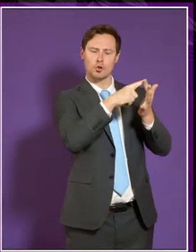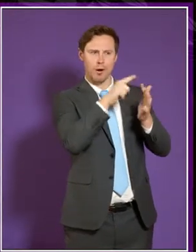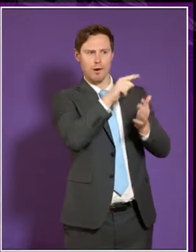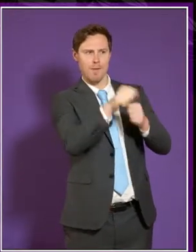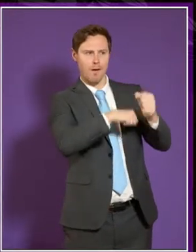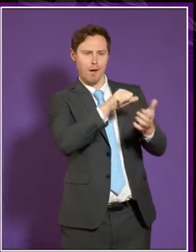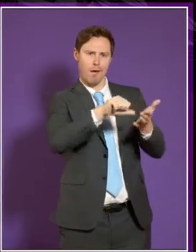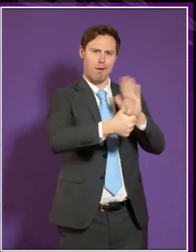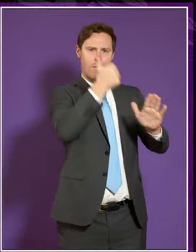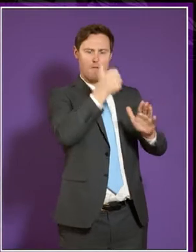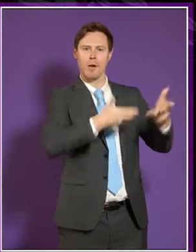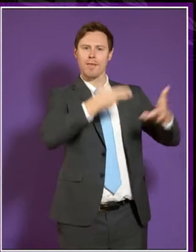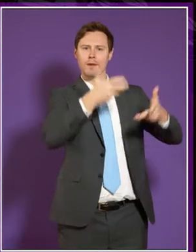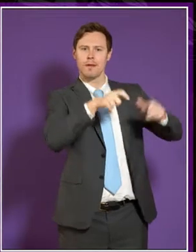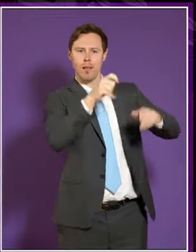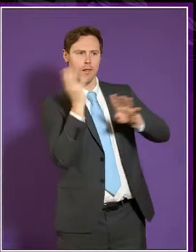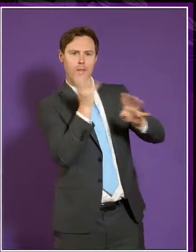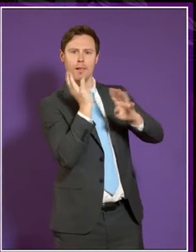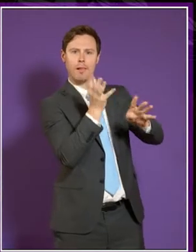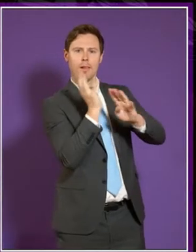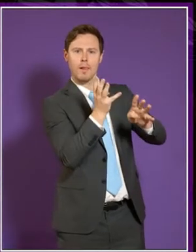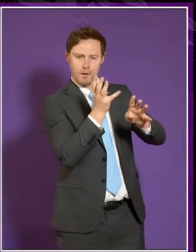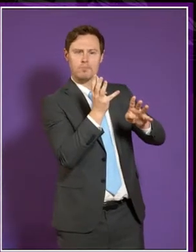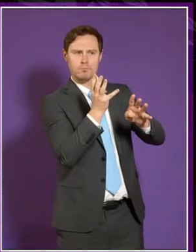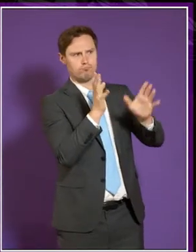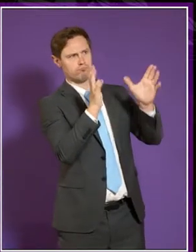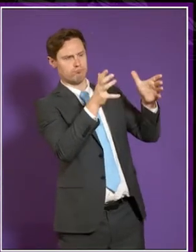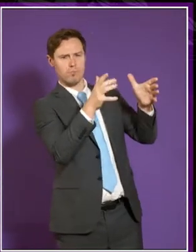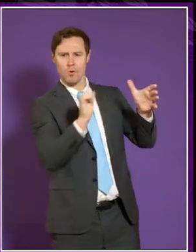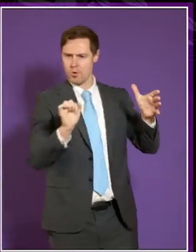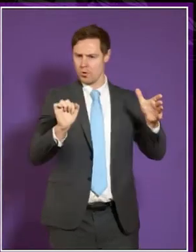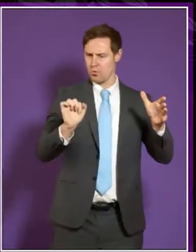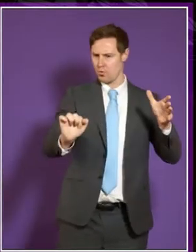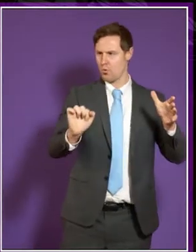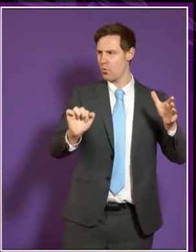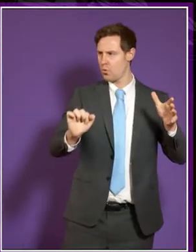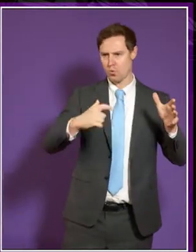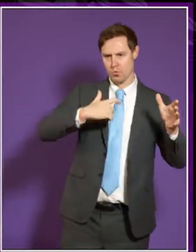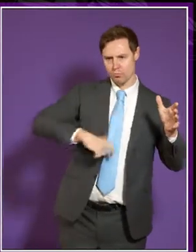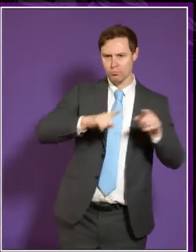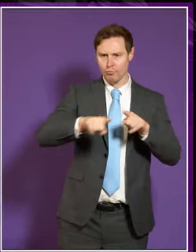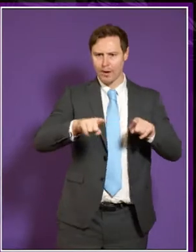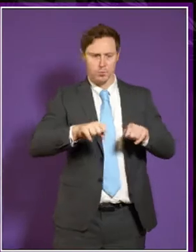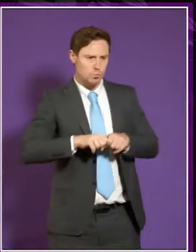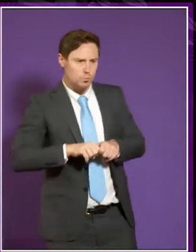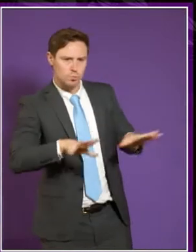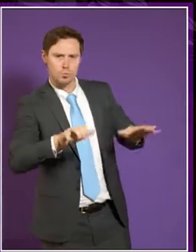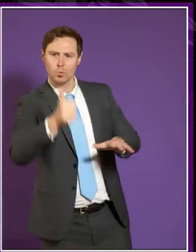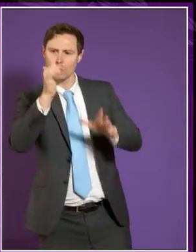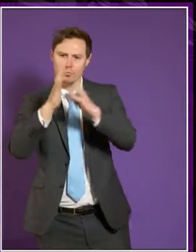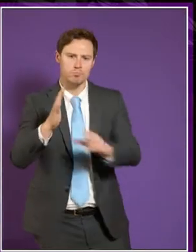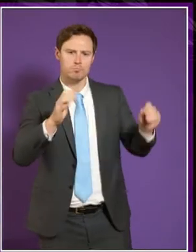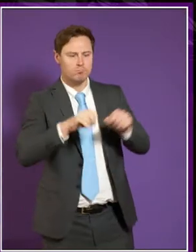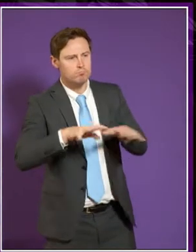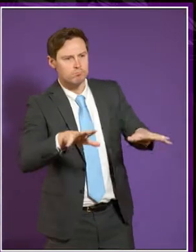a centre of excellence for BSL users. To what extent is your role about disseminating best practice both within